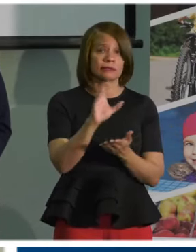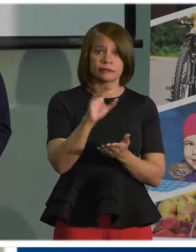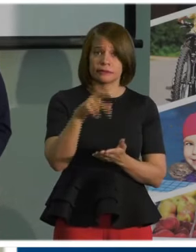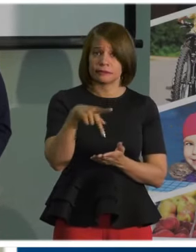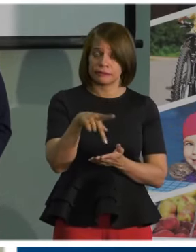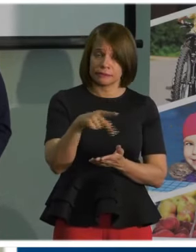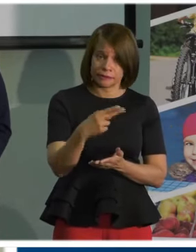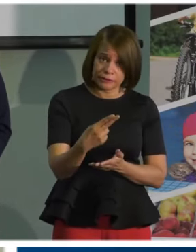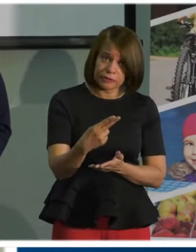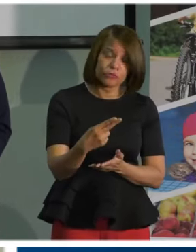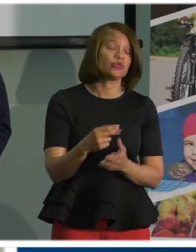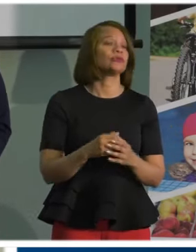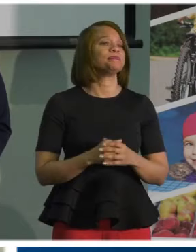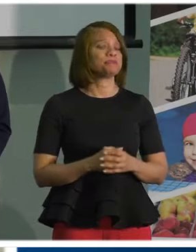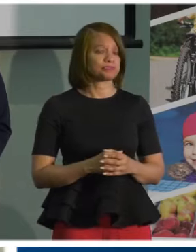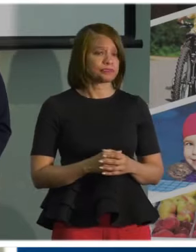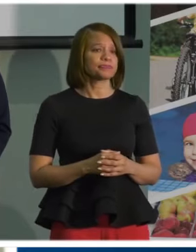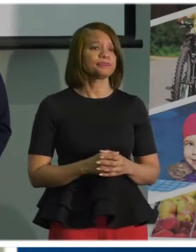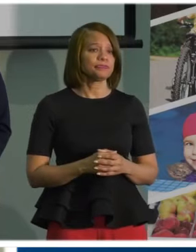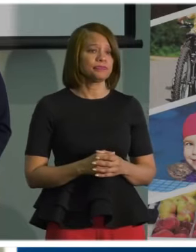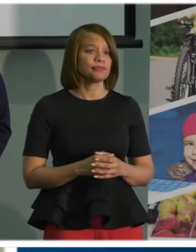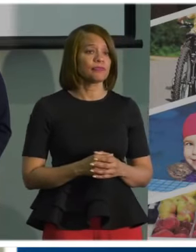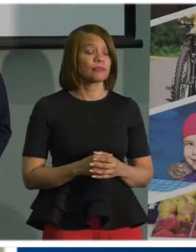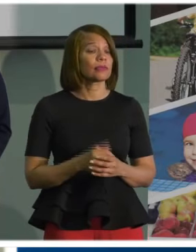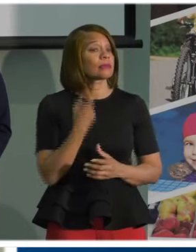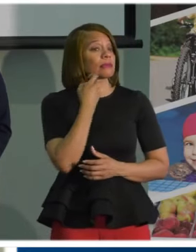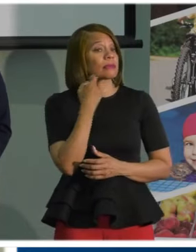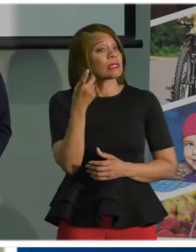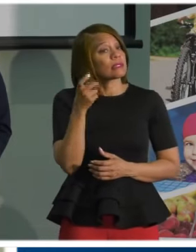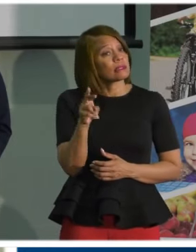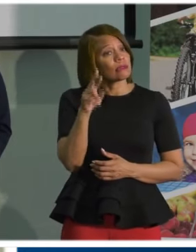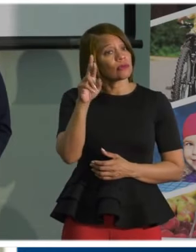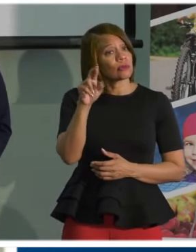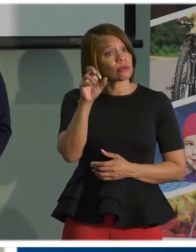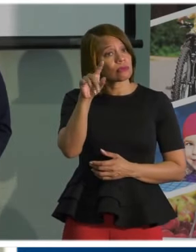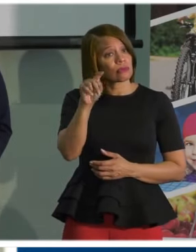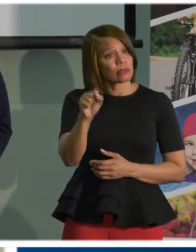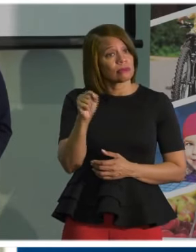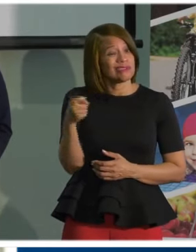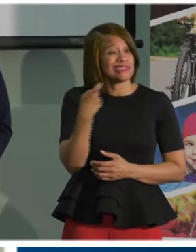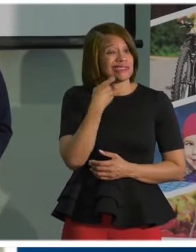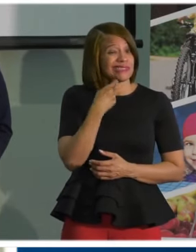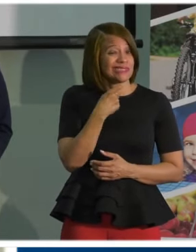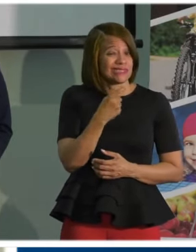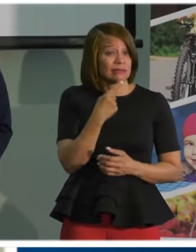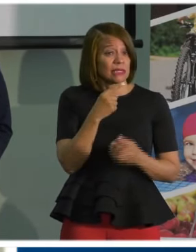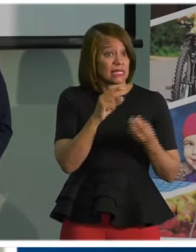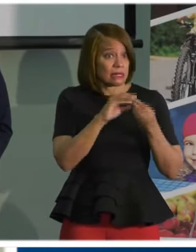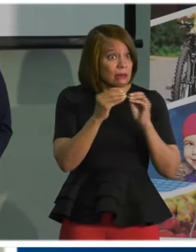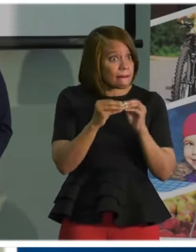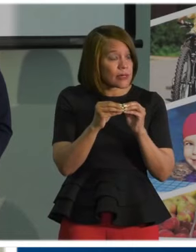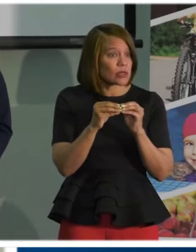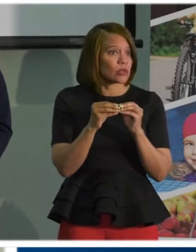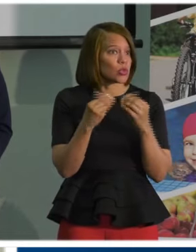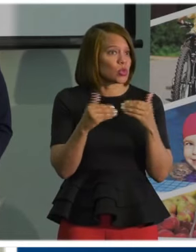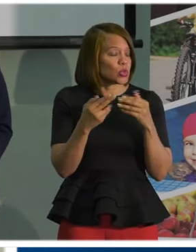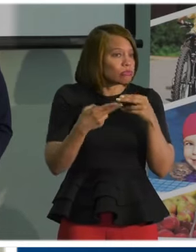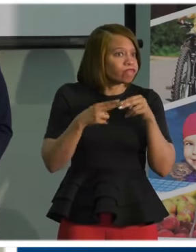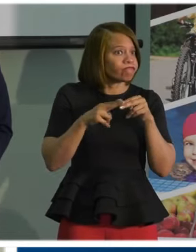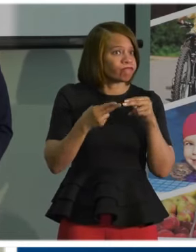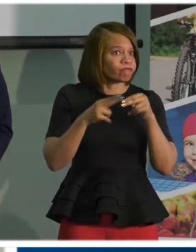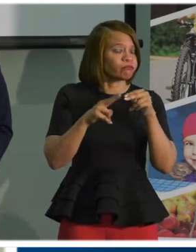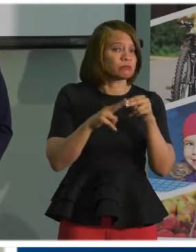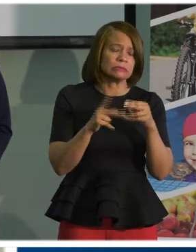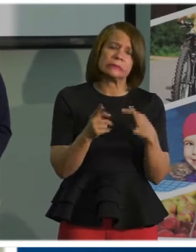Neighbors, the statistics that Dr. Roberts have laid out are grim, and we are in a dire